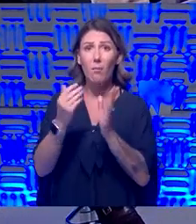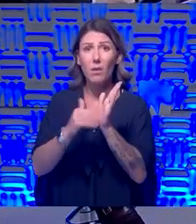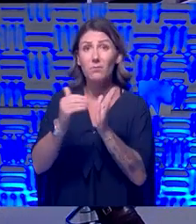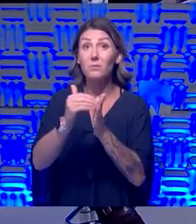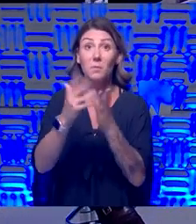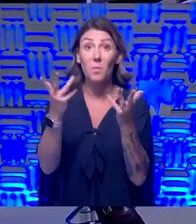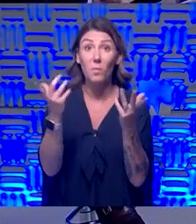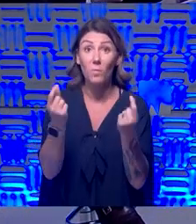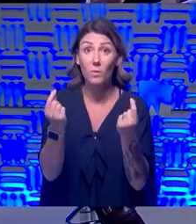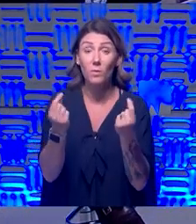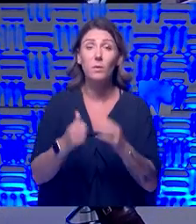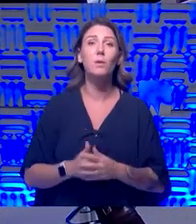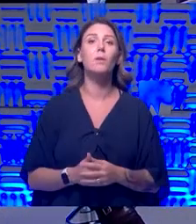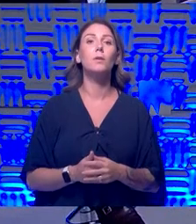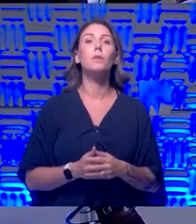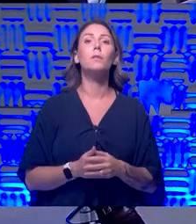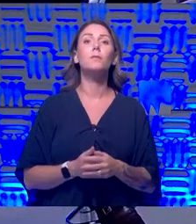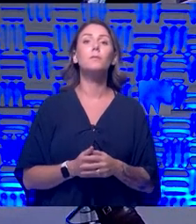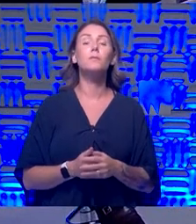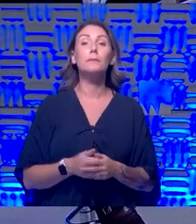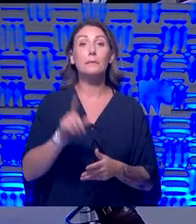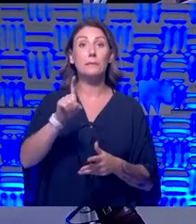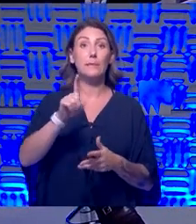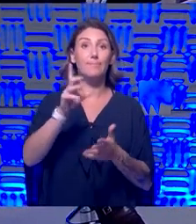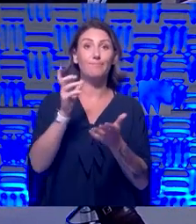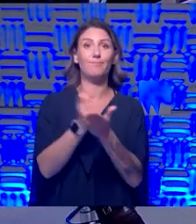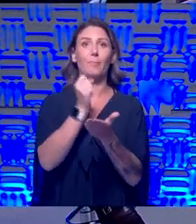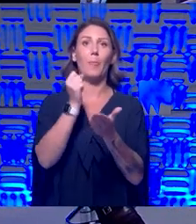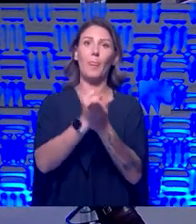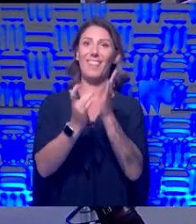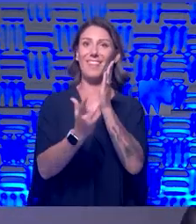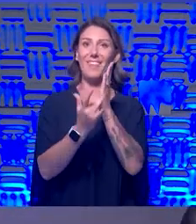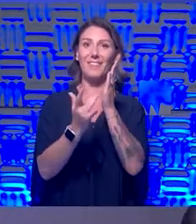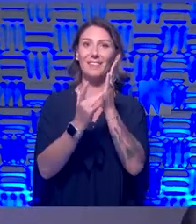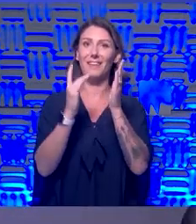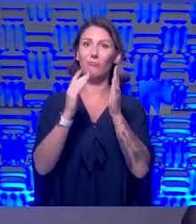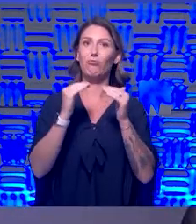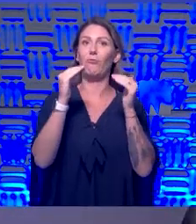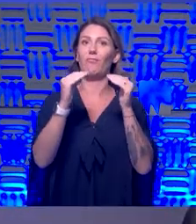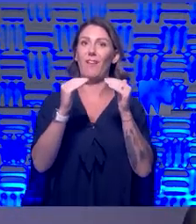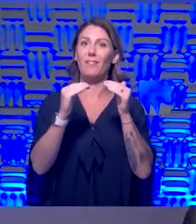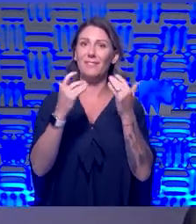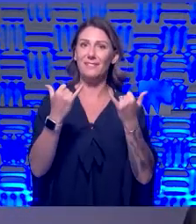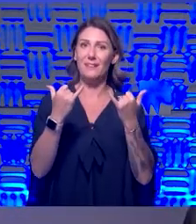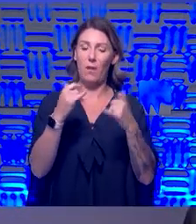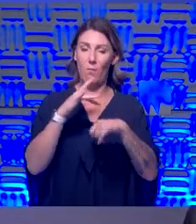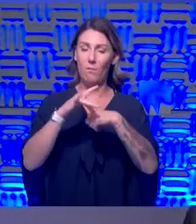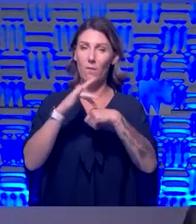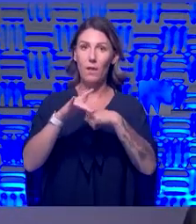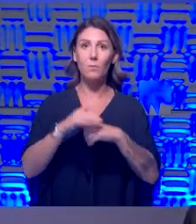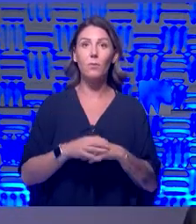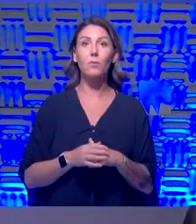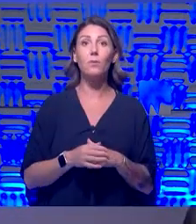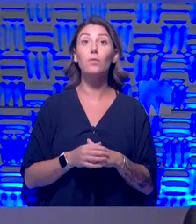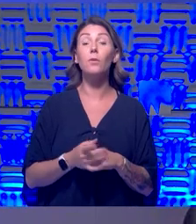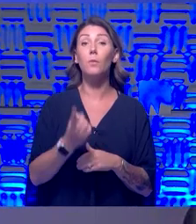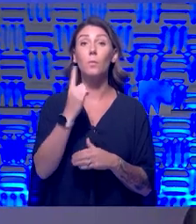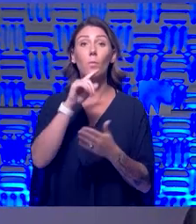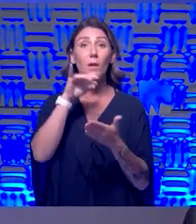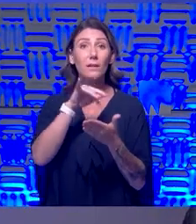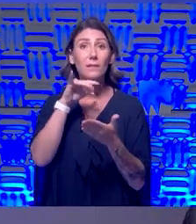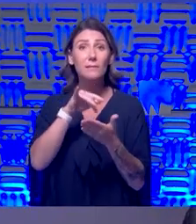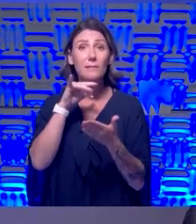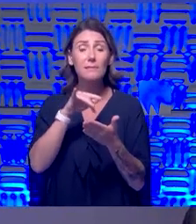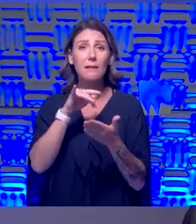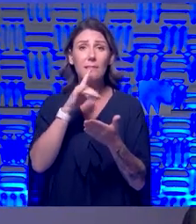I, I think we take advantage of the technological advances that are available to us. Um, I, I know that, uh, one of the studies I was reading,